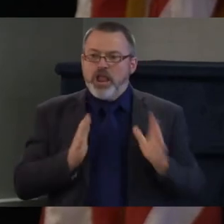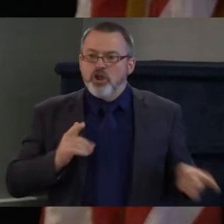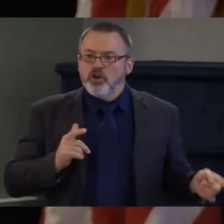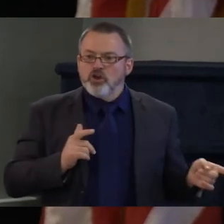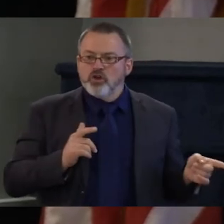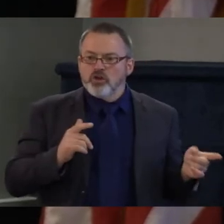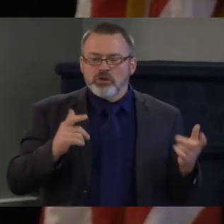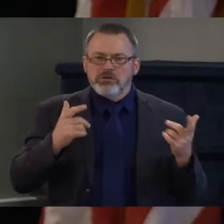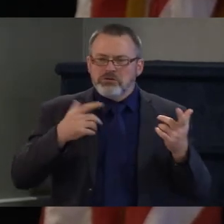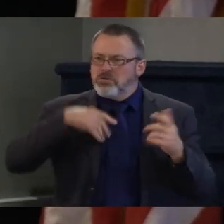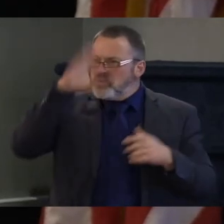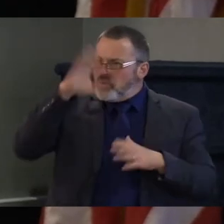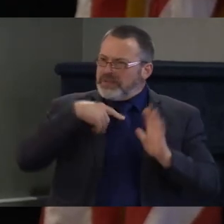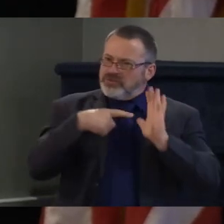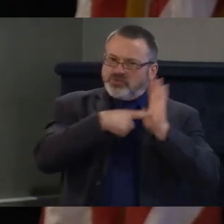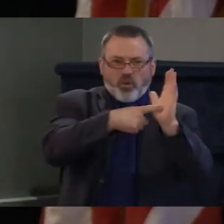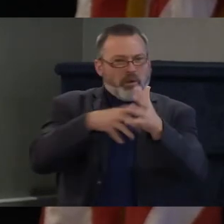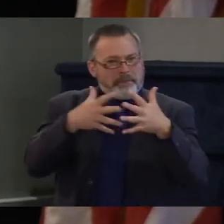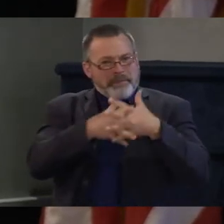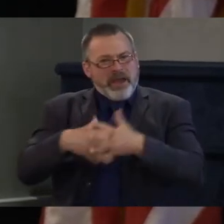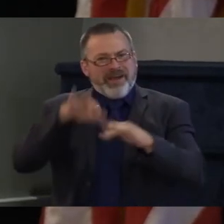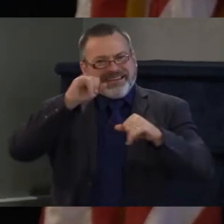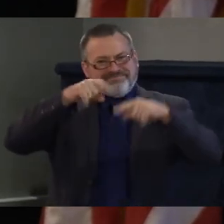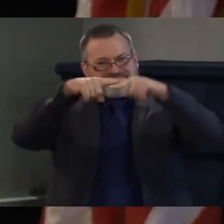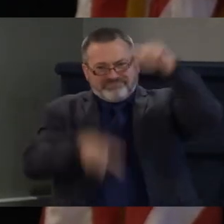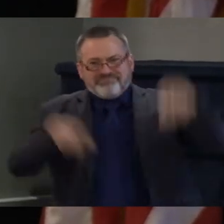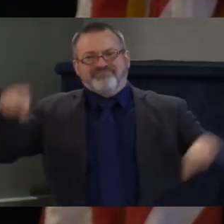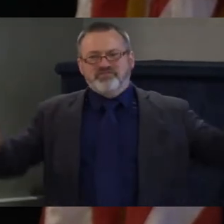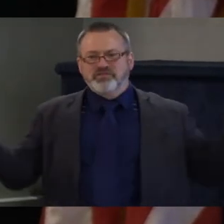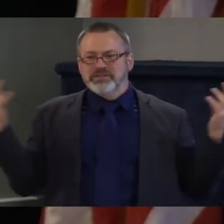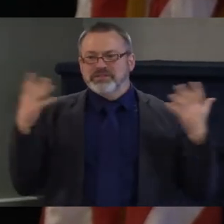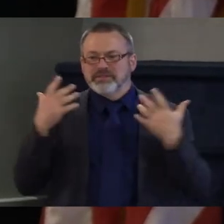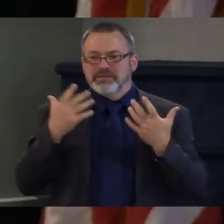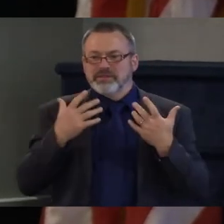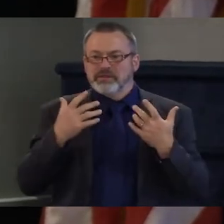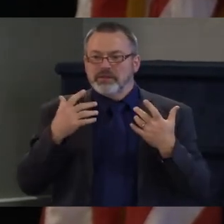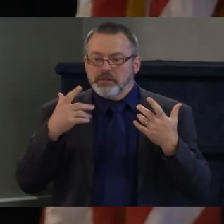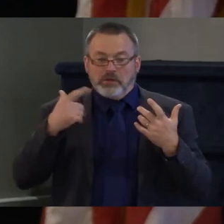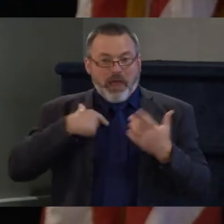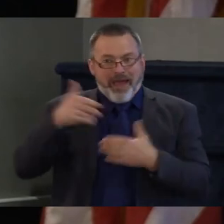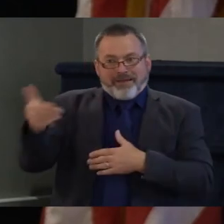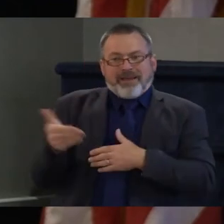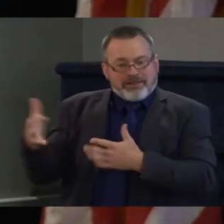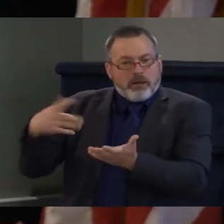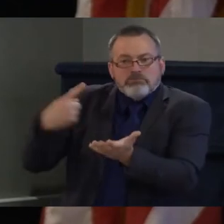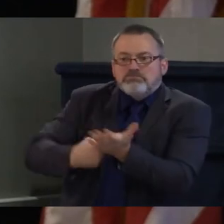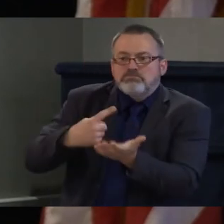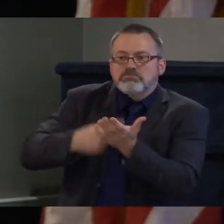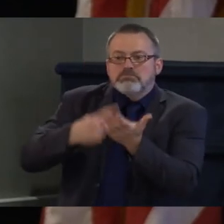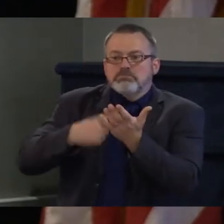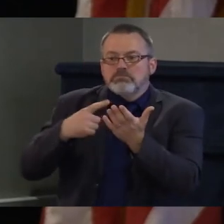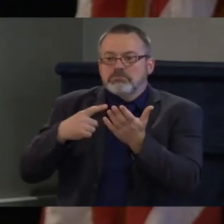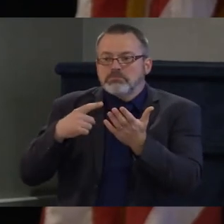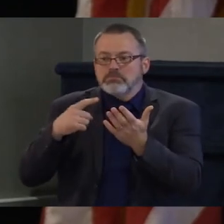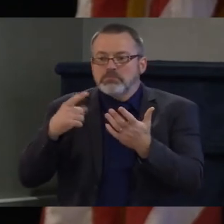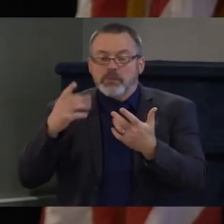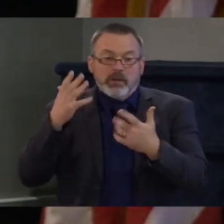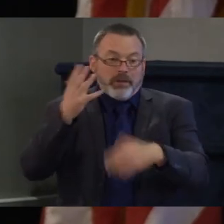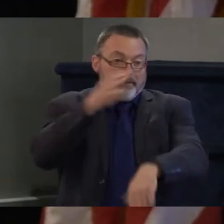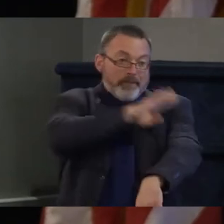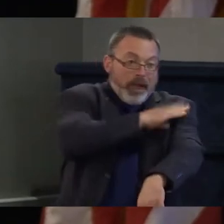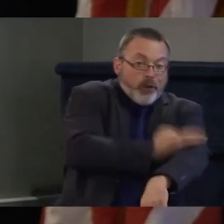number of guests on talking about anything from nuclear power to article 22